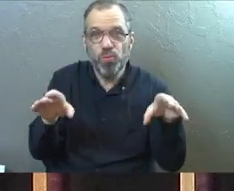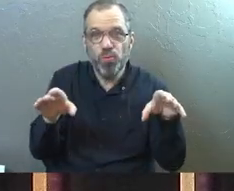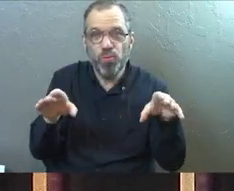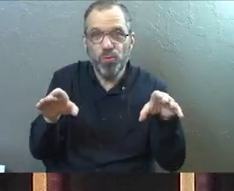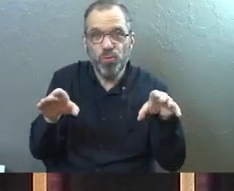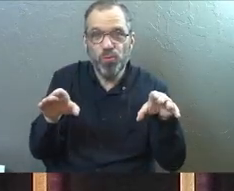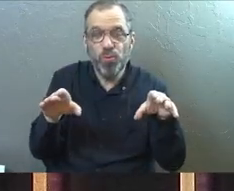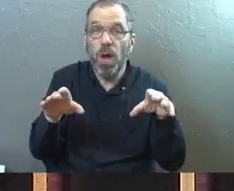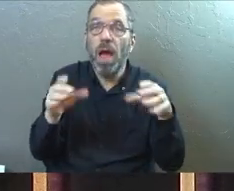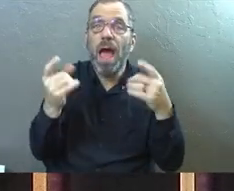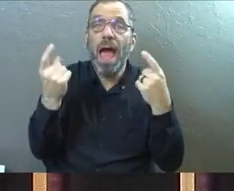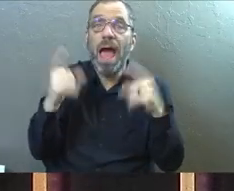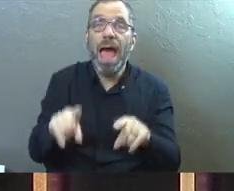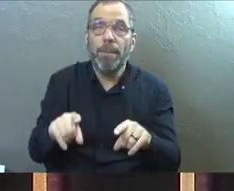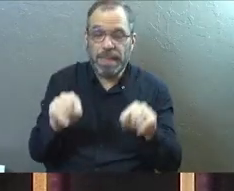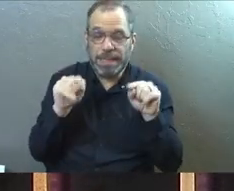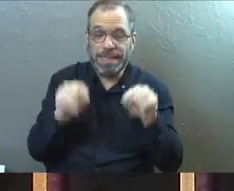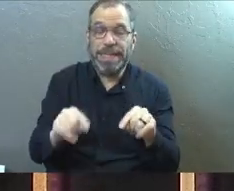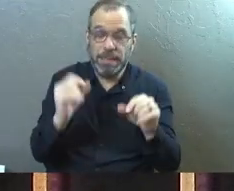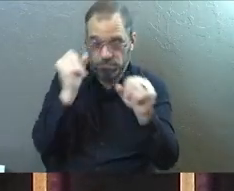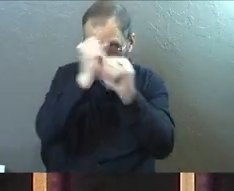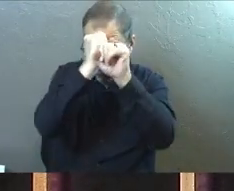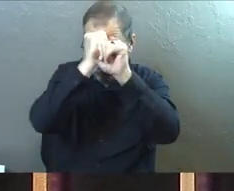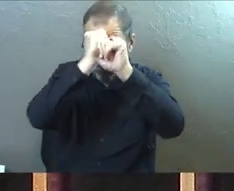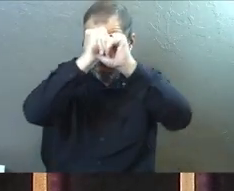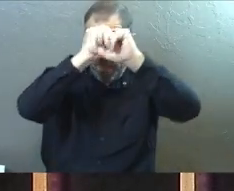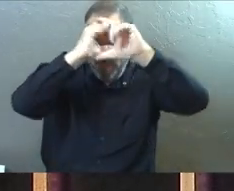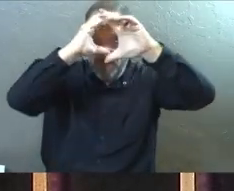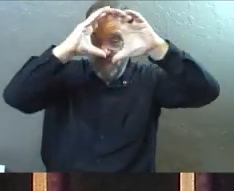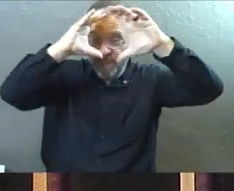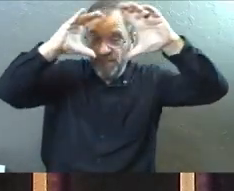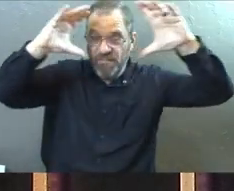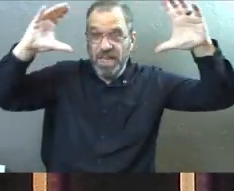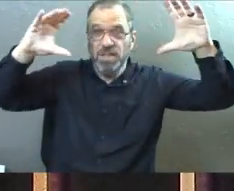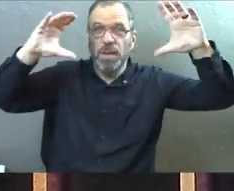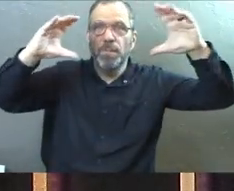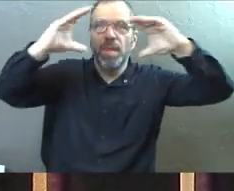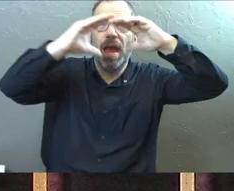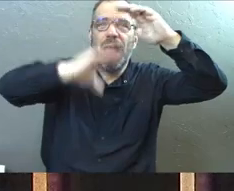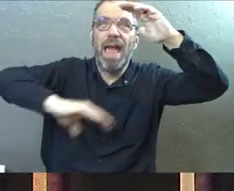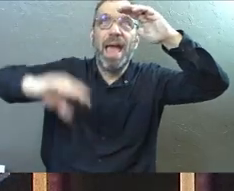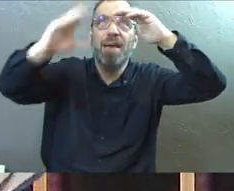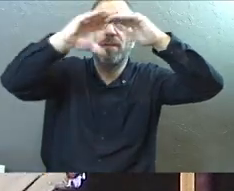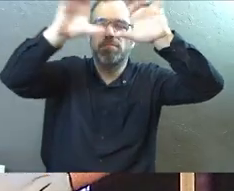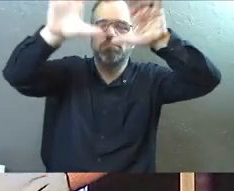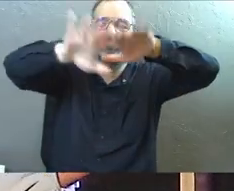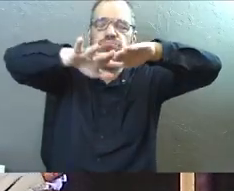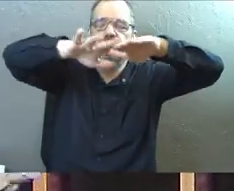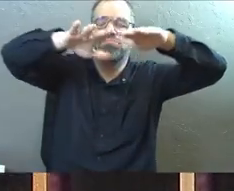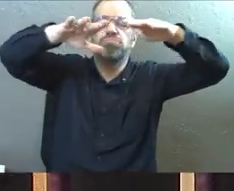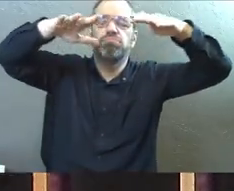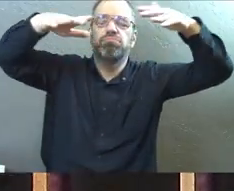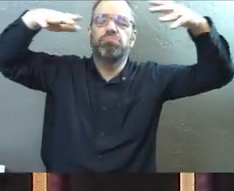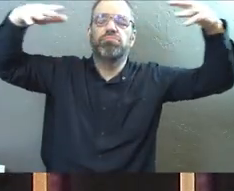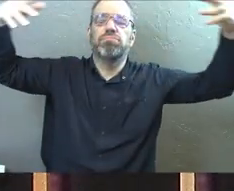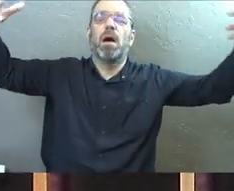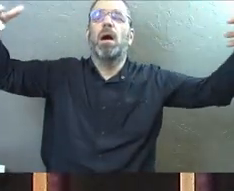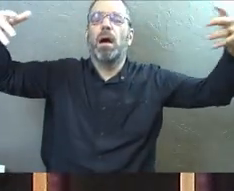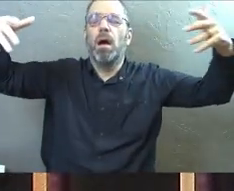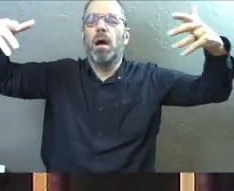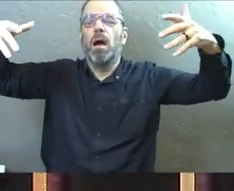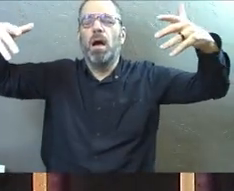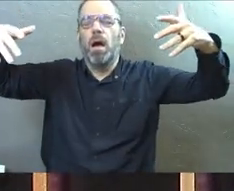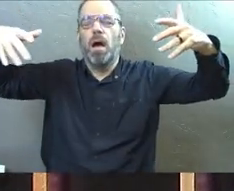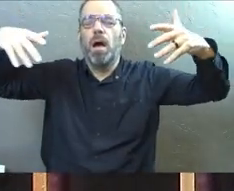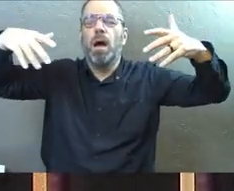this building. And what happens in this vision he has in this moment is the heavens, scripture says the heavens open up. And as the heavens open